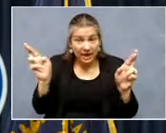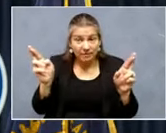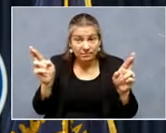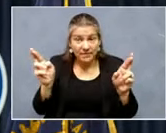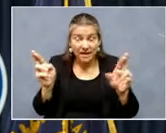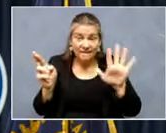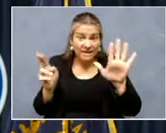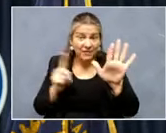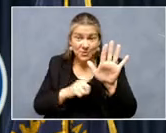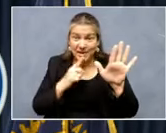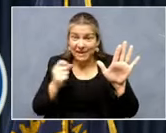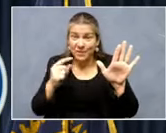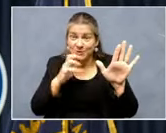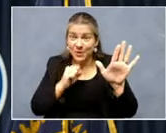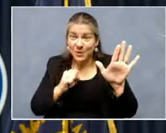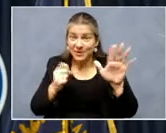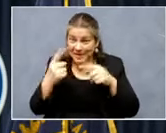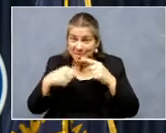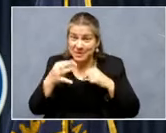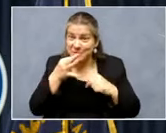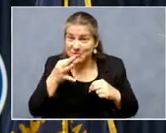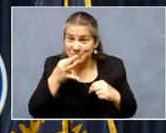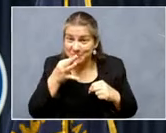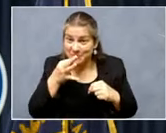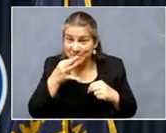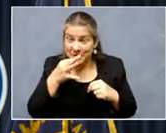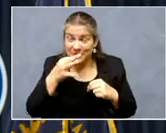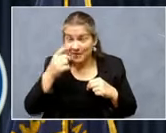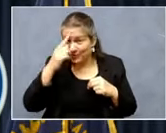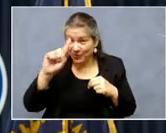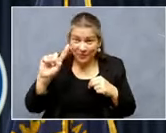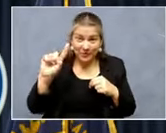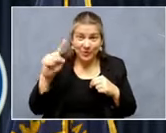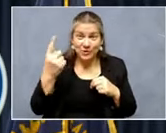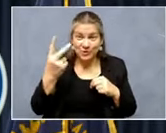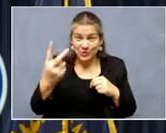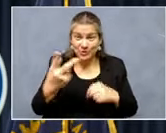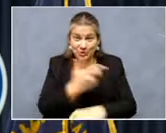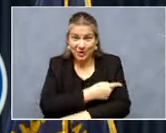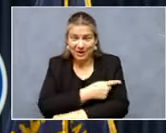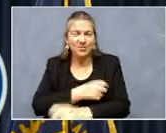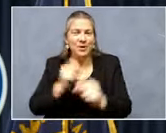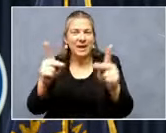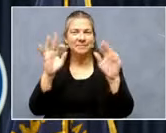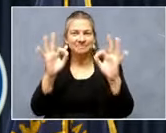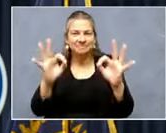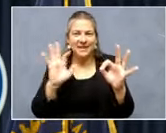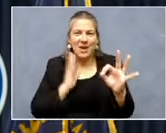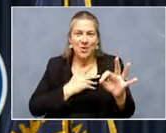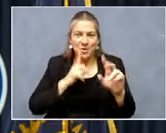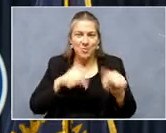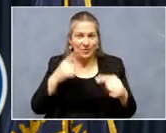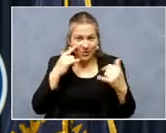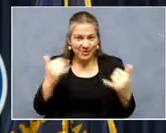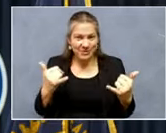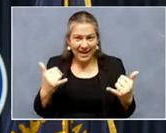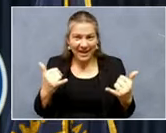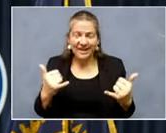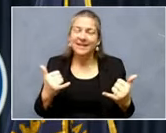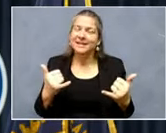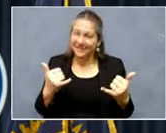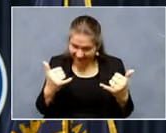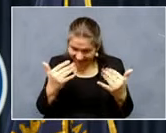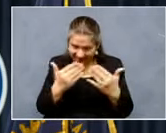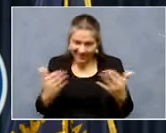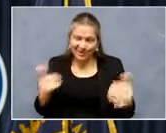and it's coming soon, uh, for those first two doses. All right. That's our report today. Again, things are getting much